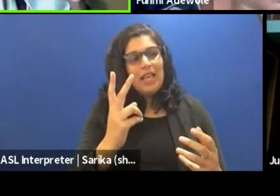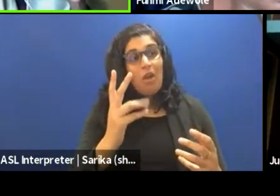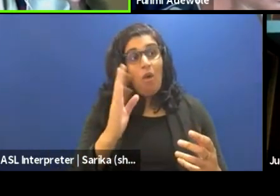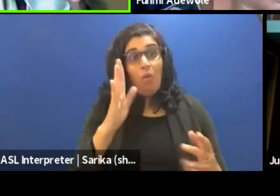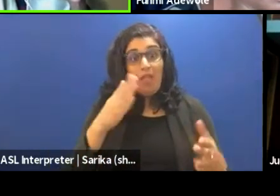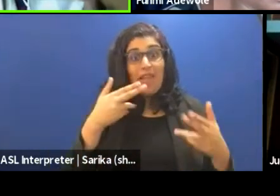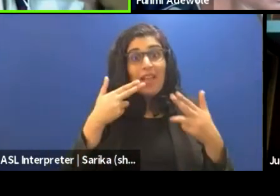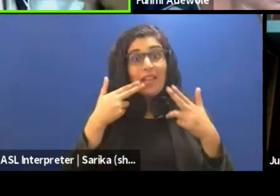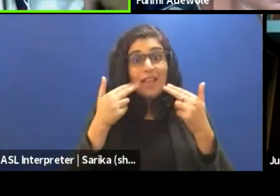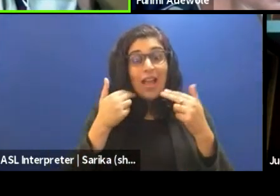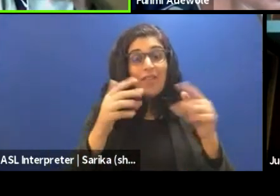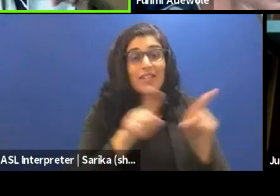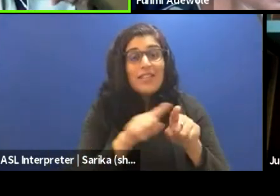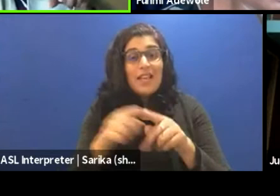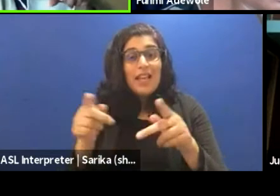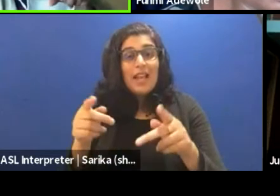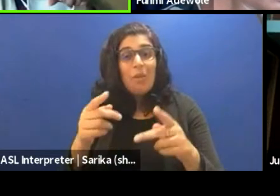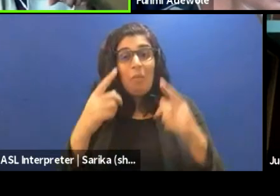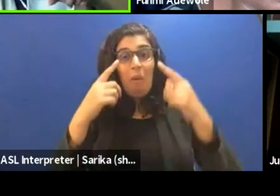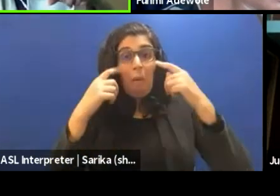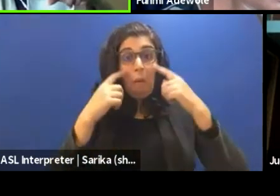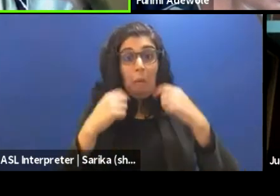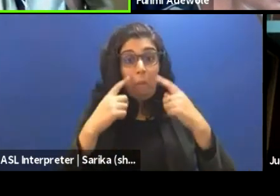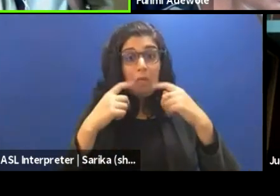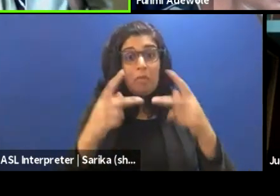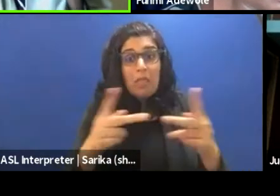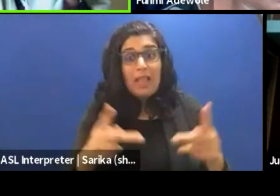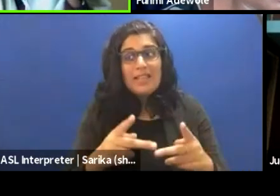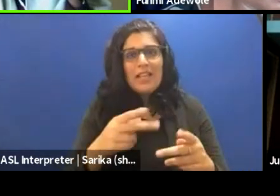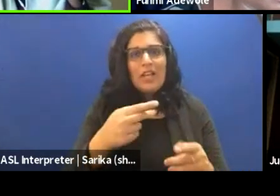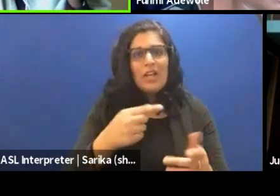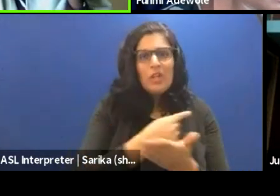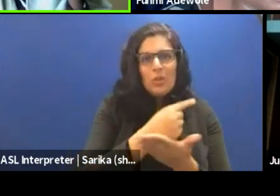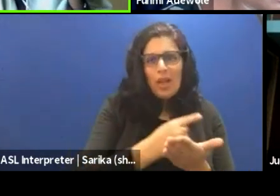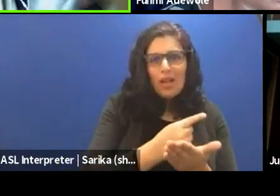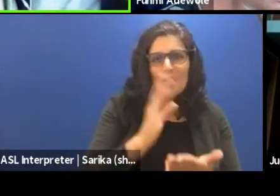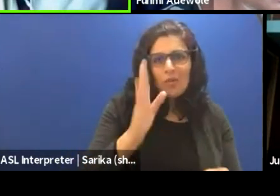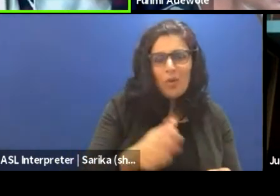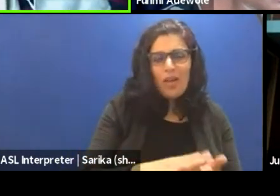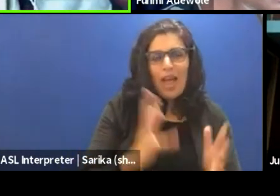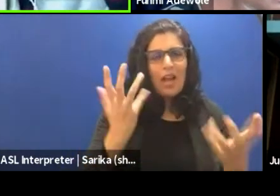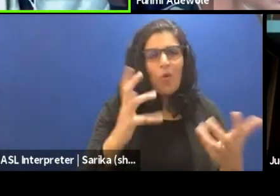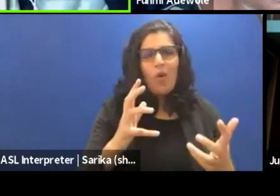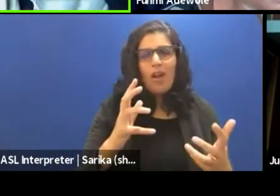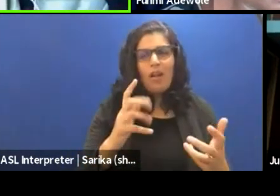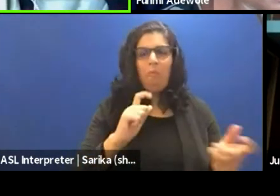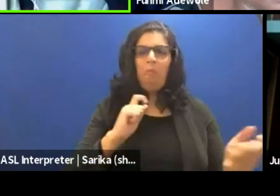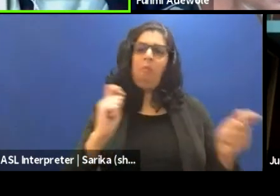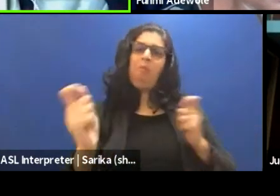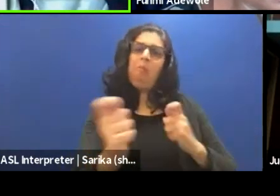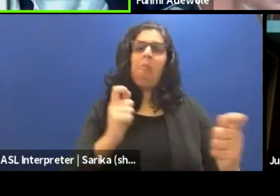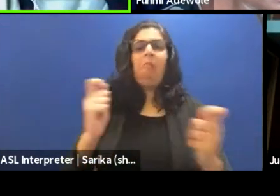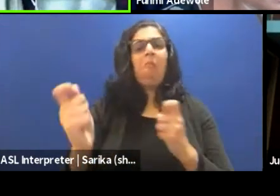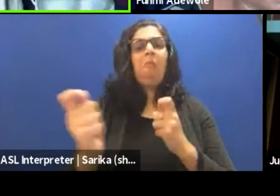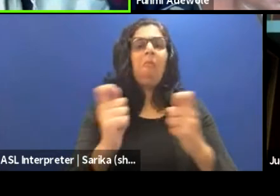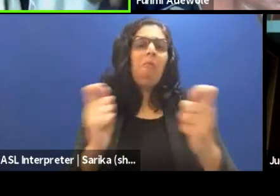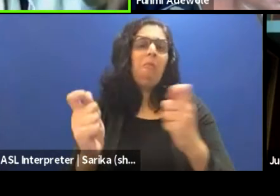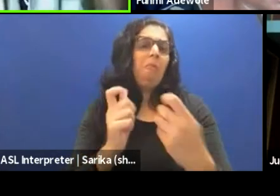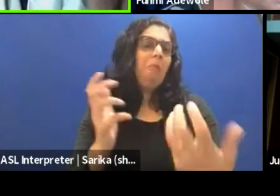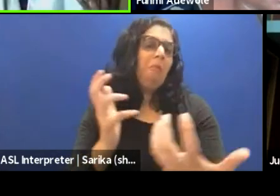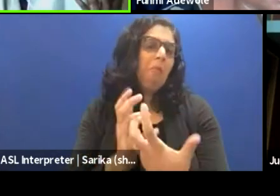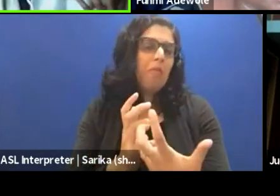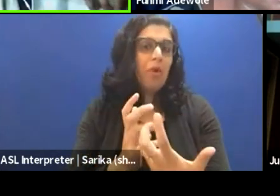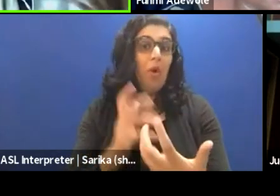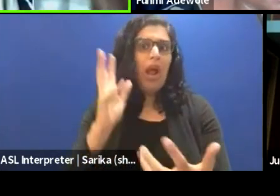to see if they cry at the same place Ugandans cry. I don't want to change my piece. I suit their cultural content and sort of,